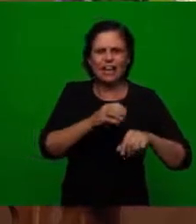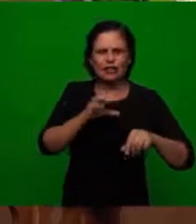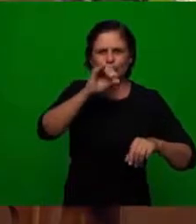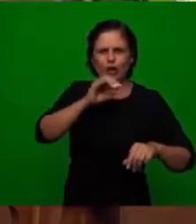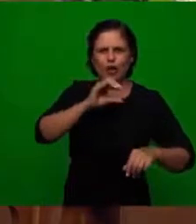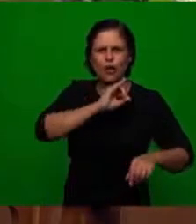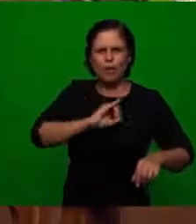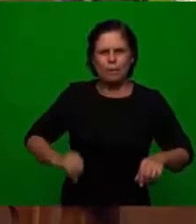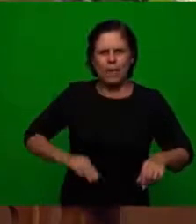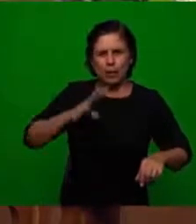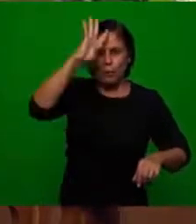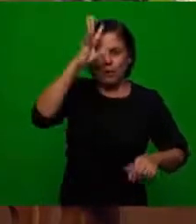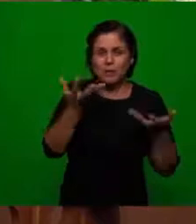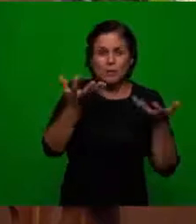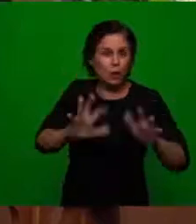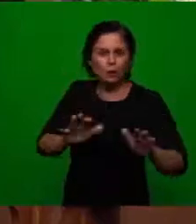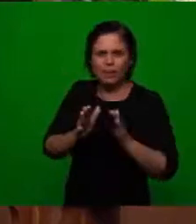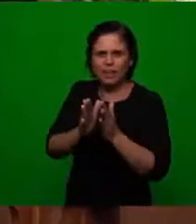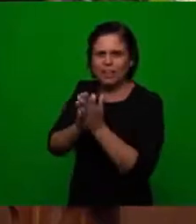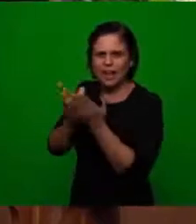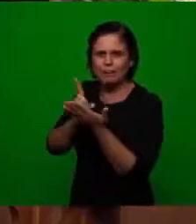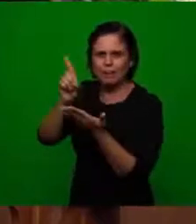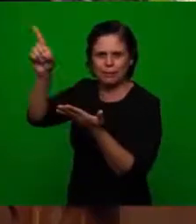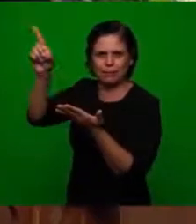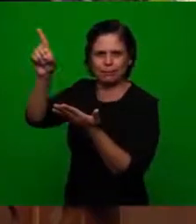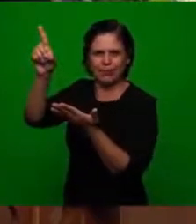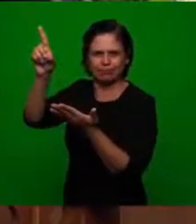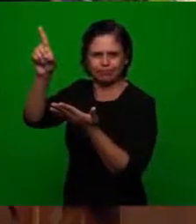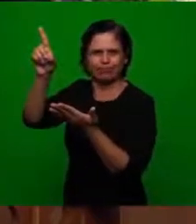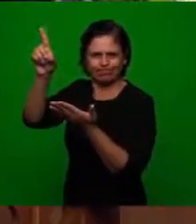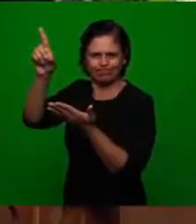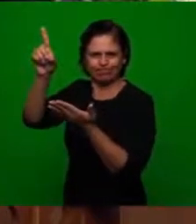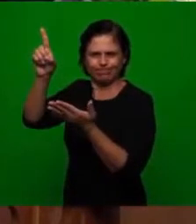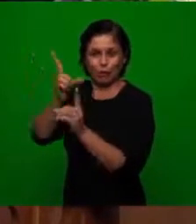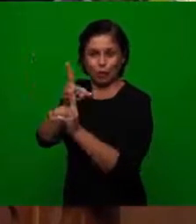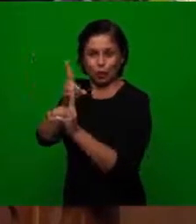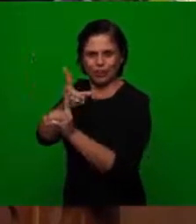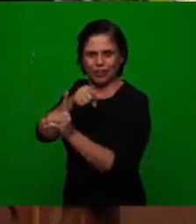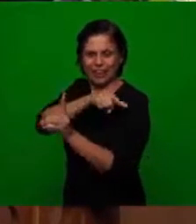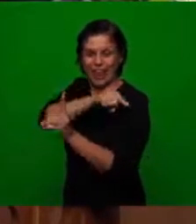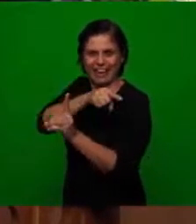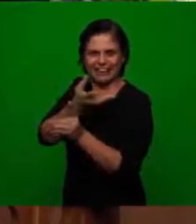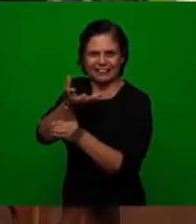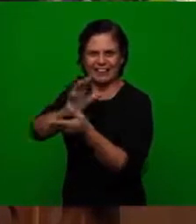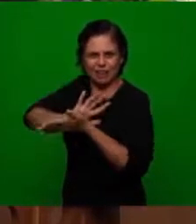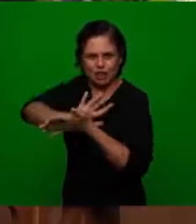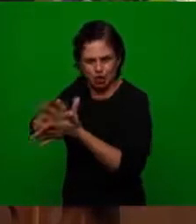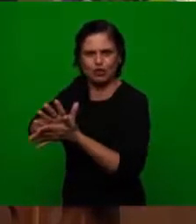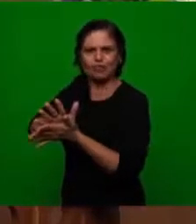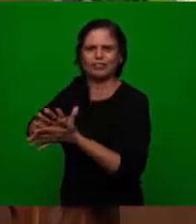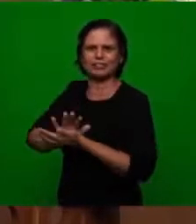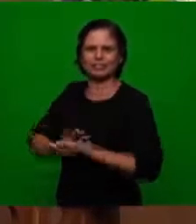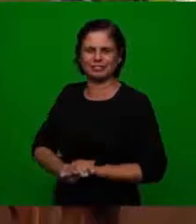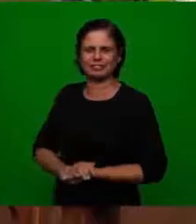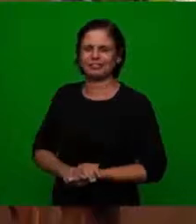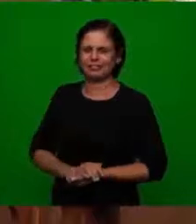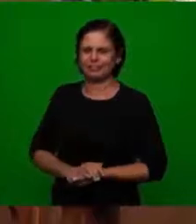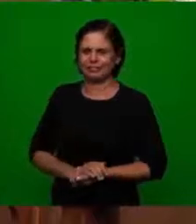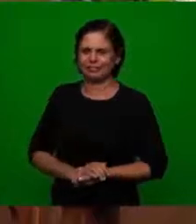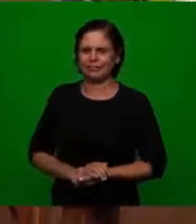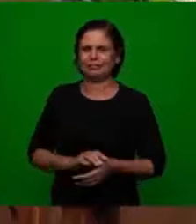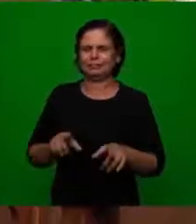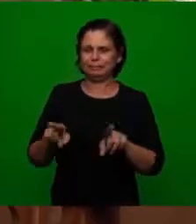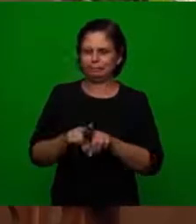to prevent the world from being deviated from the doctrine that was the doctrine the postolic